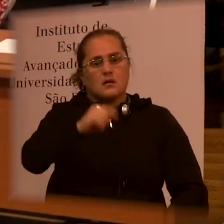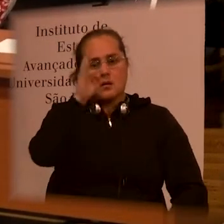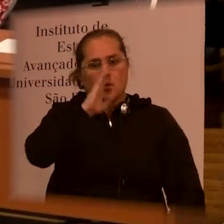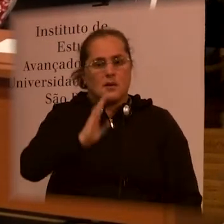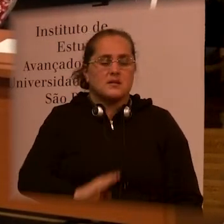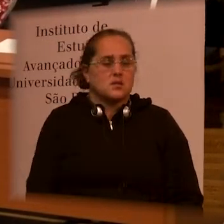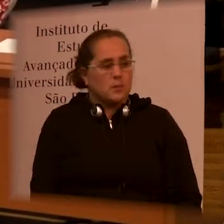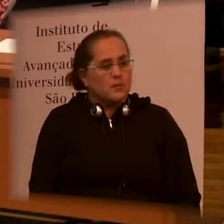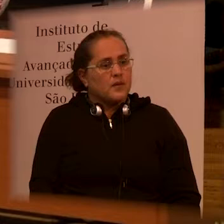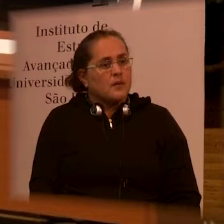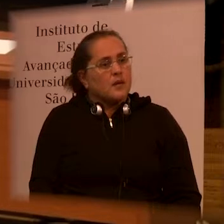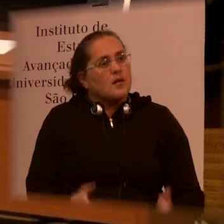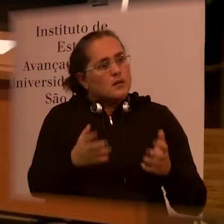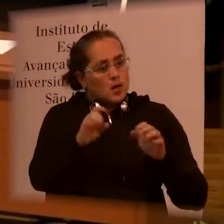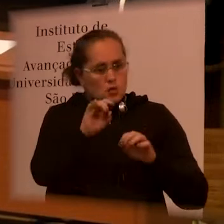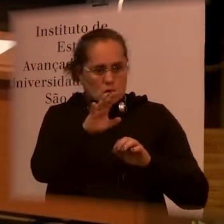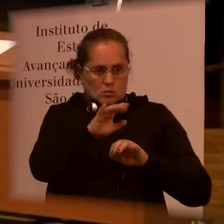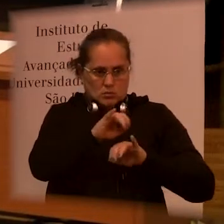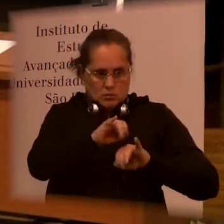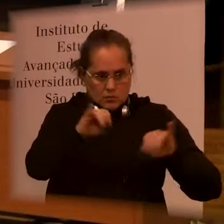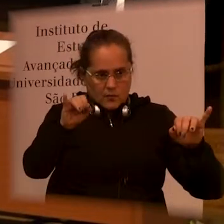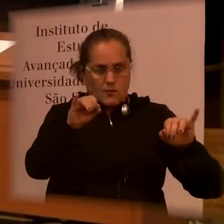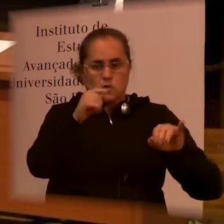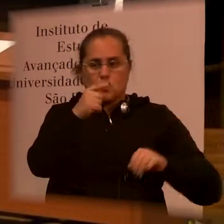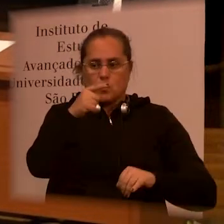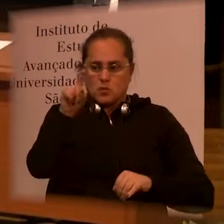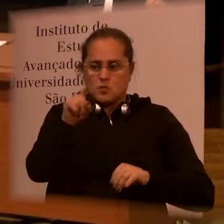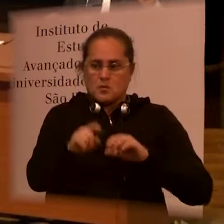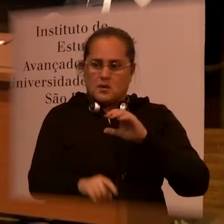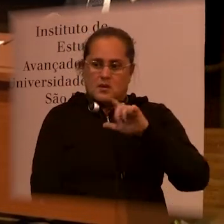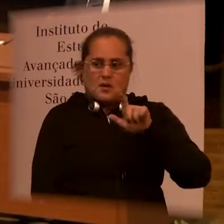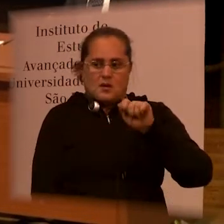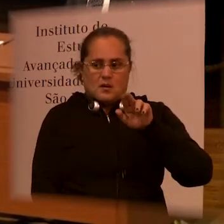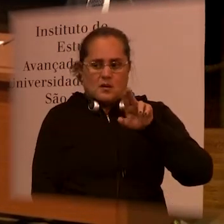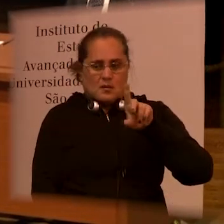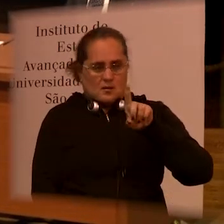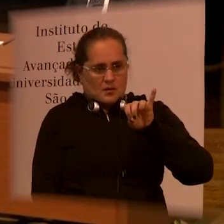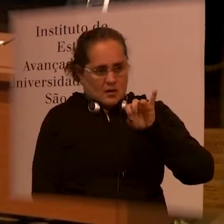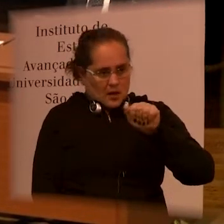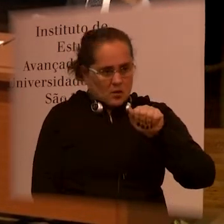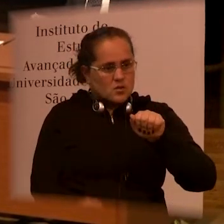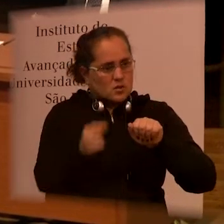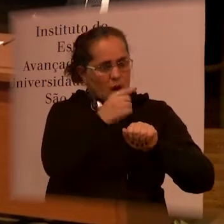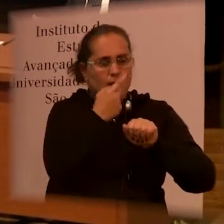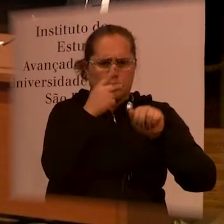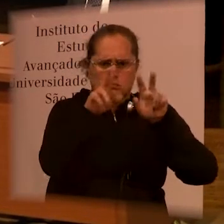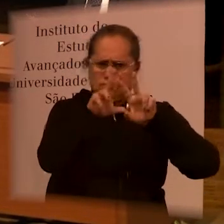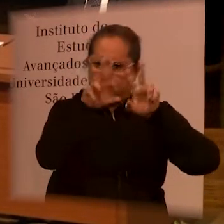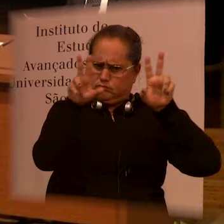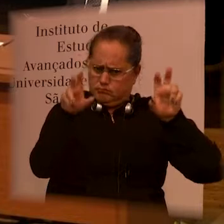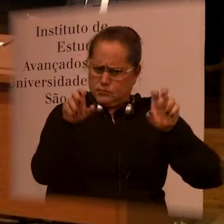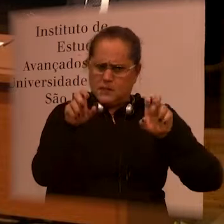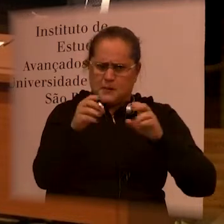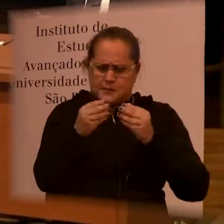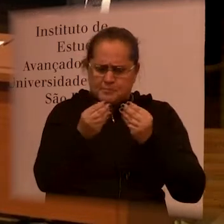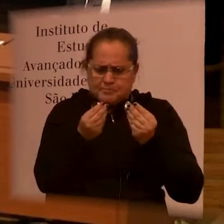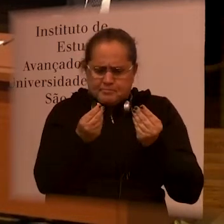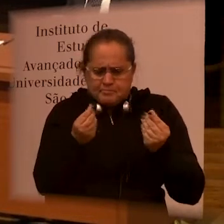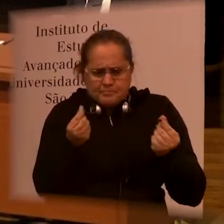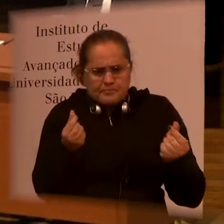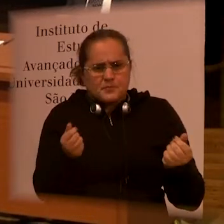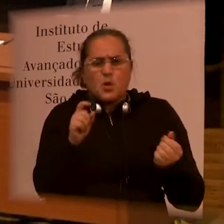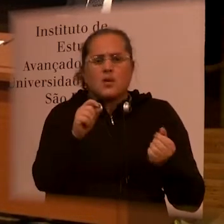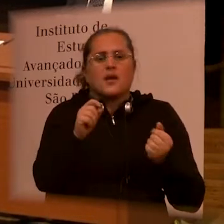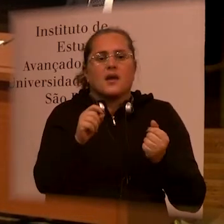throughout Brazil. And I'd like to say something, because Claudia Figueroa told about this, which is